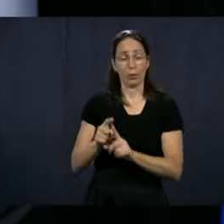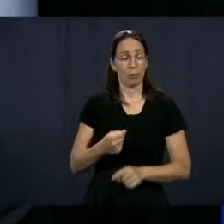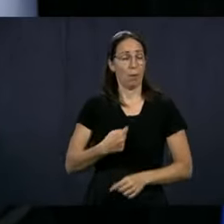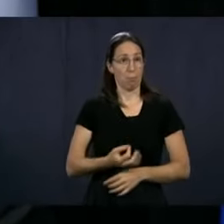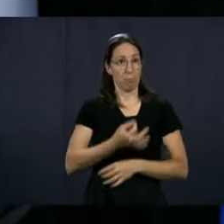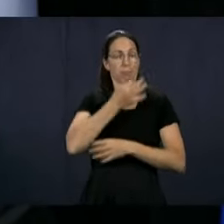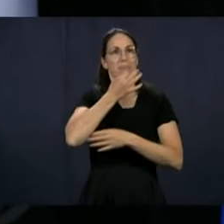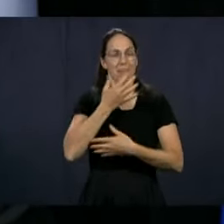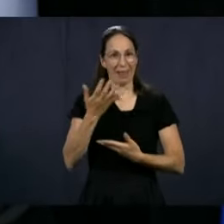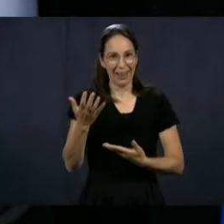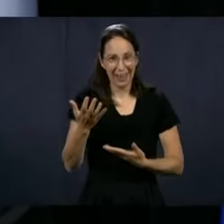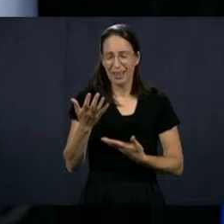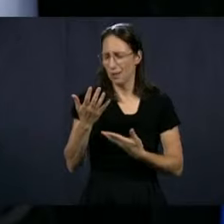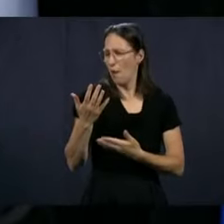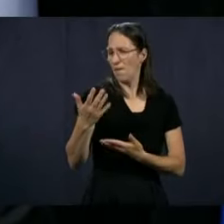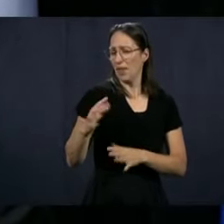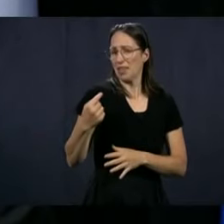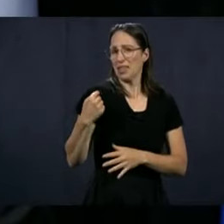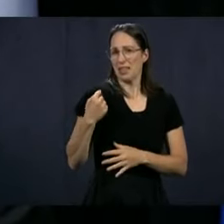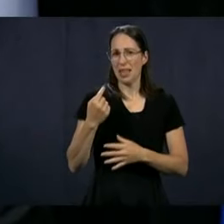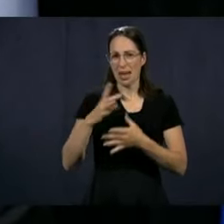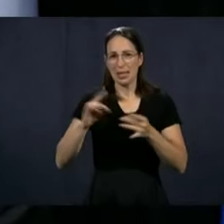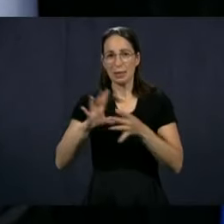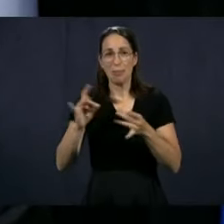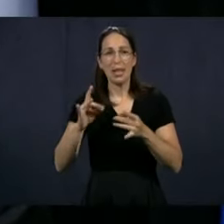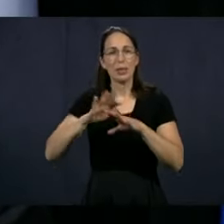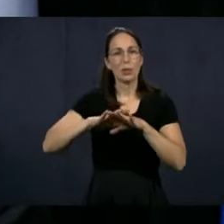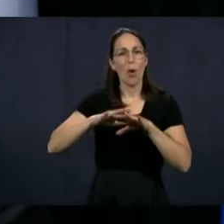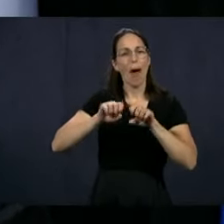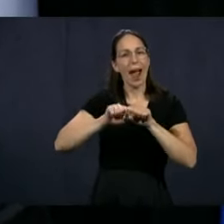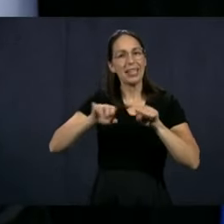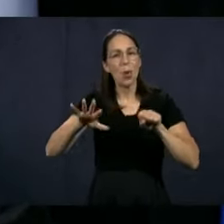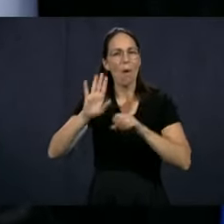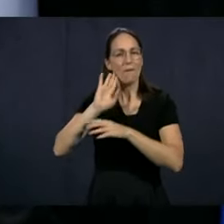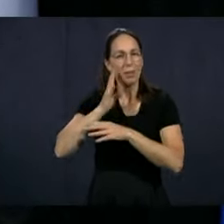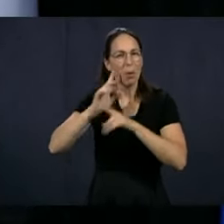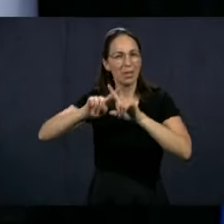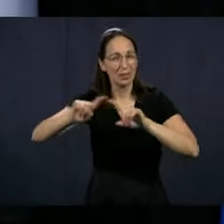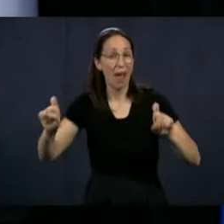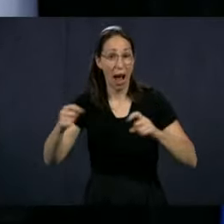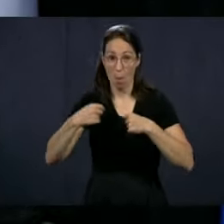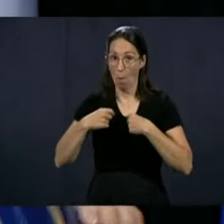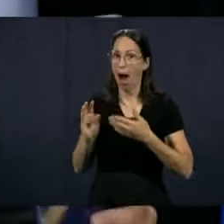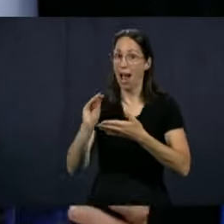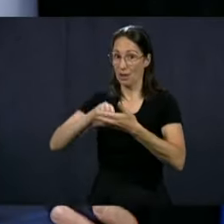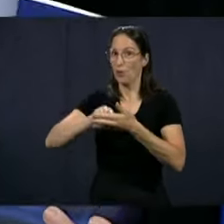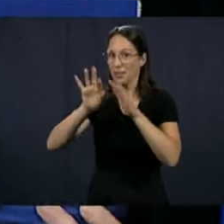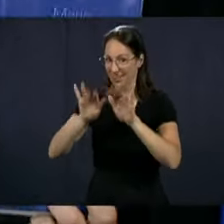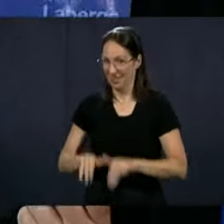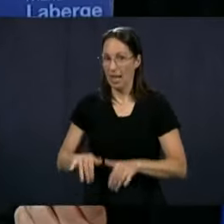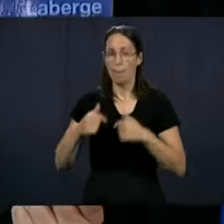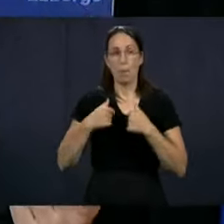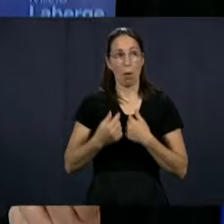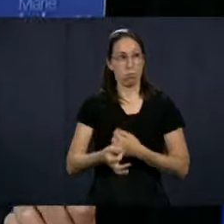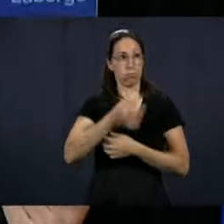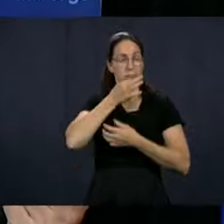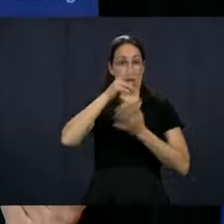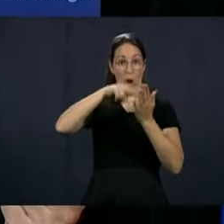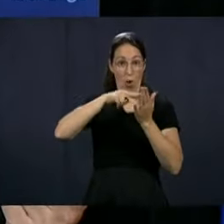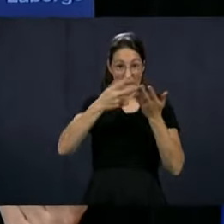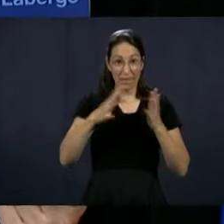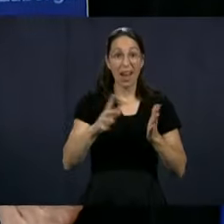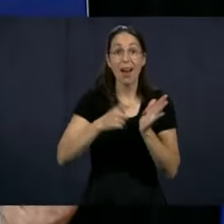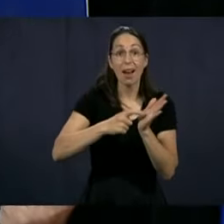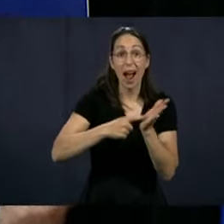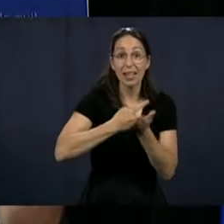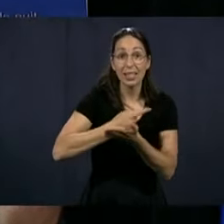By coincidence, and I'll get back to that because I talked about it on my social media, but